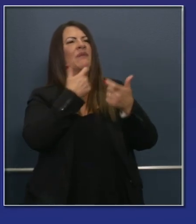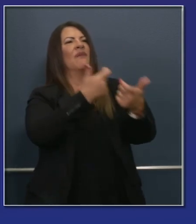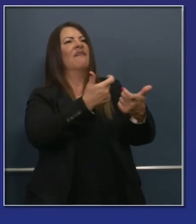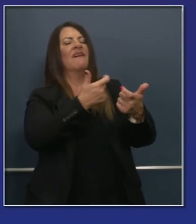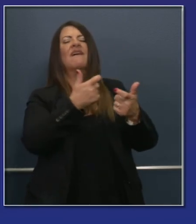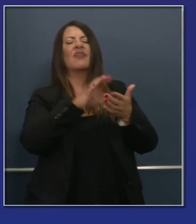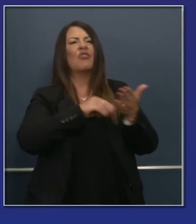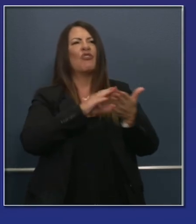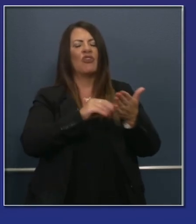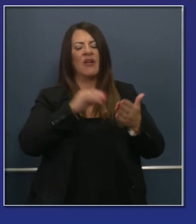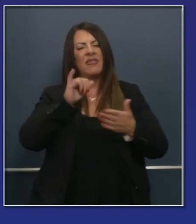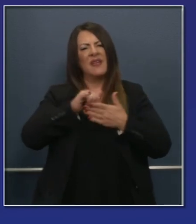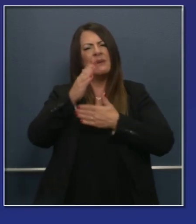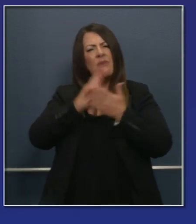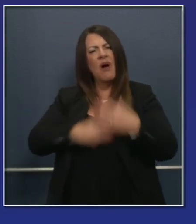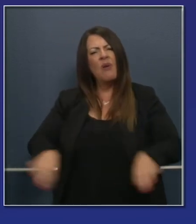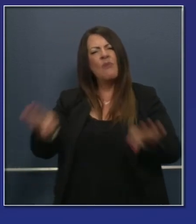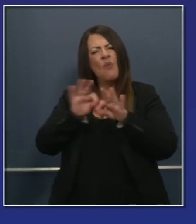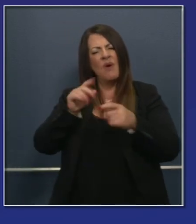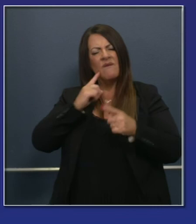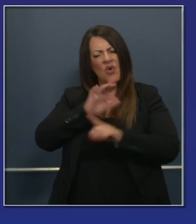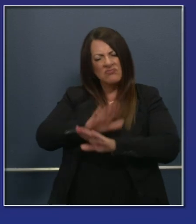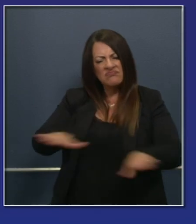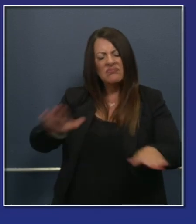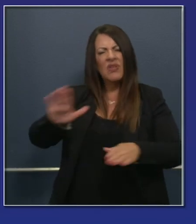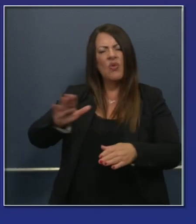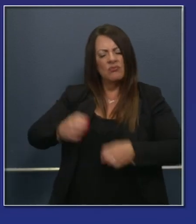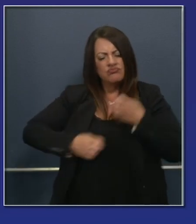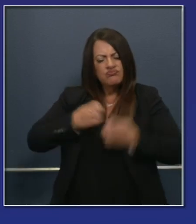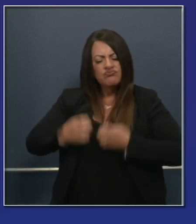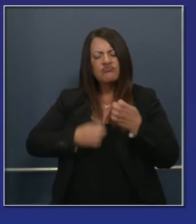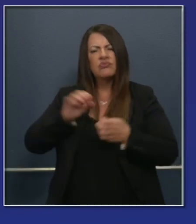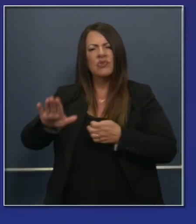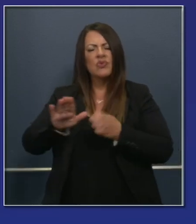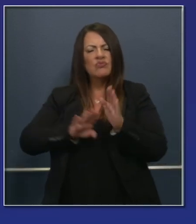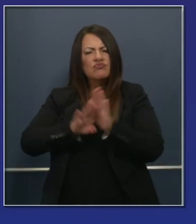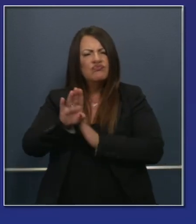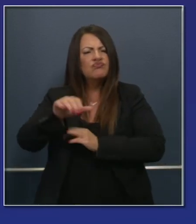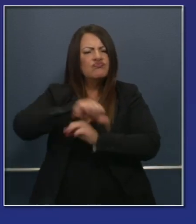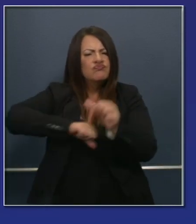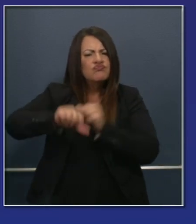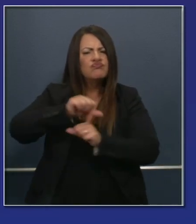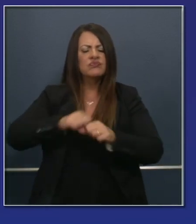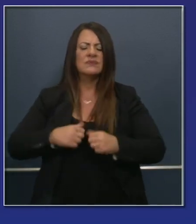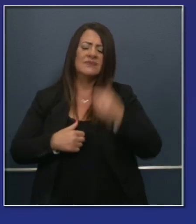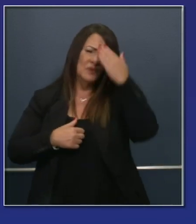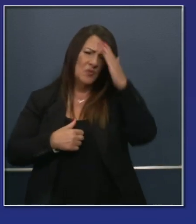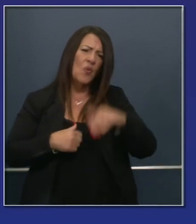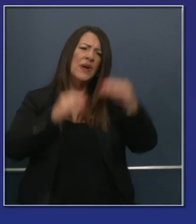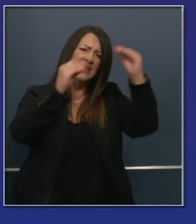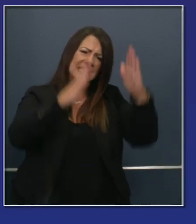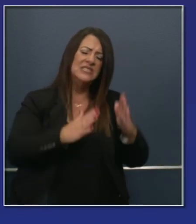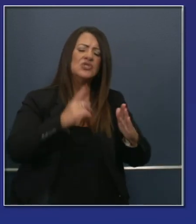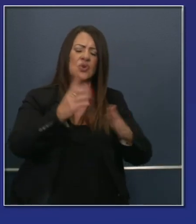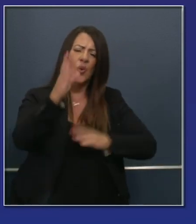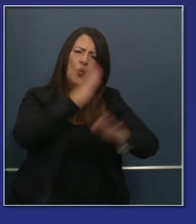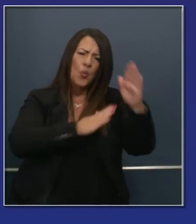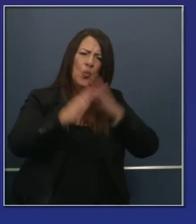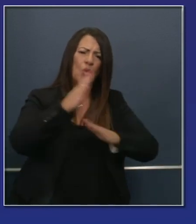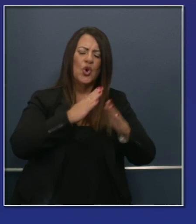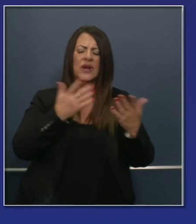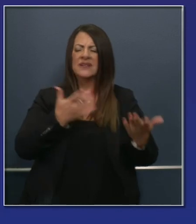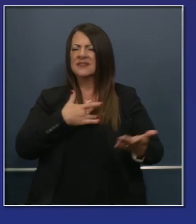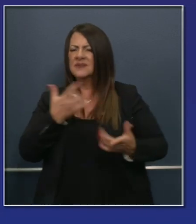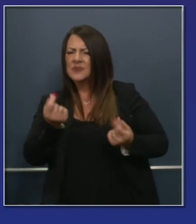important to their social emotional well-being. We want that to be balanced. We know that educators are worried about the circumstances that they're headed